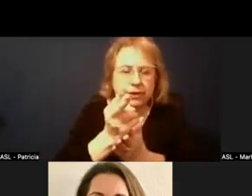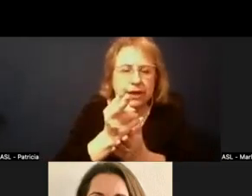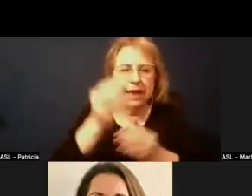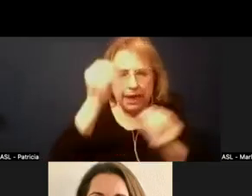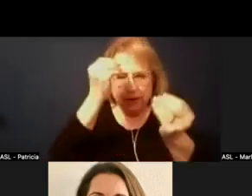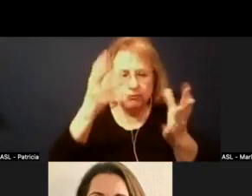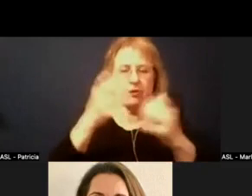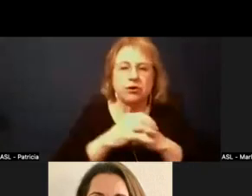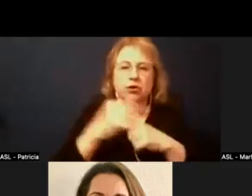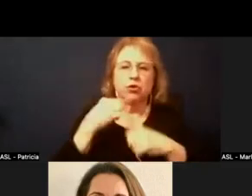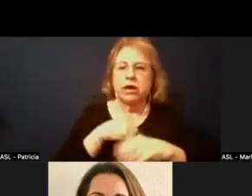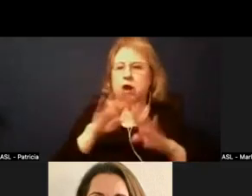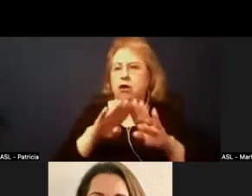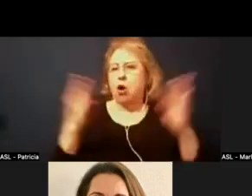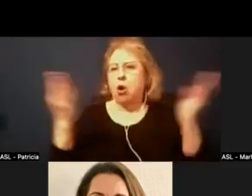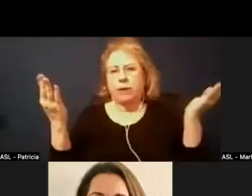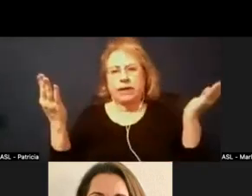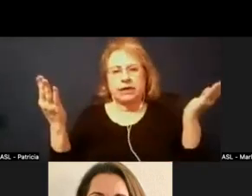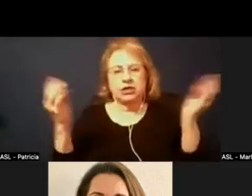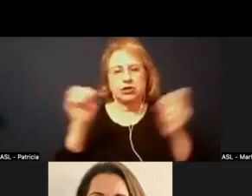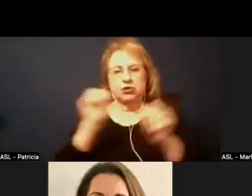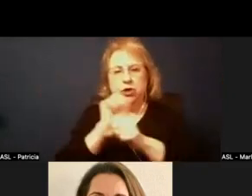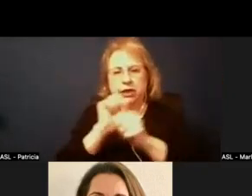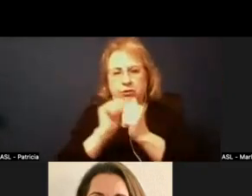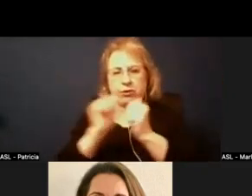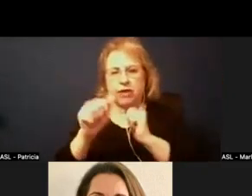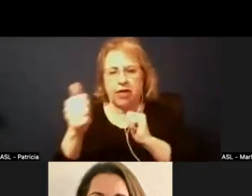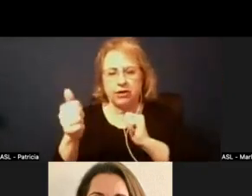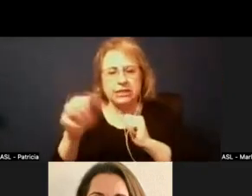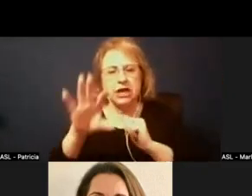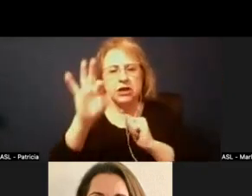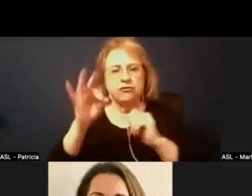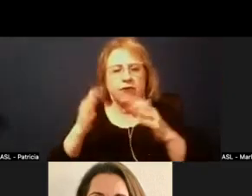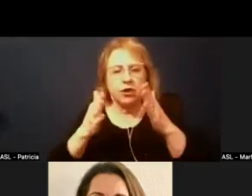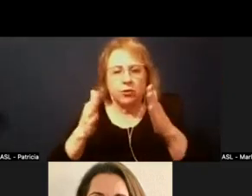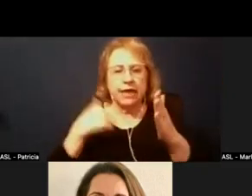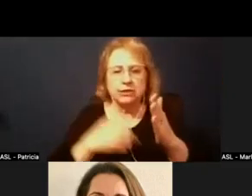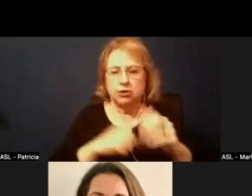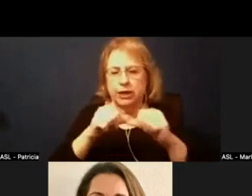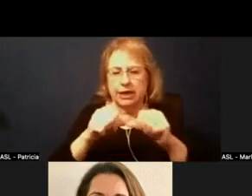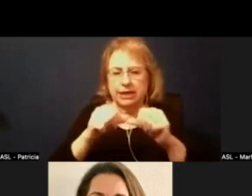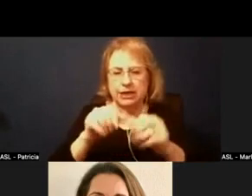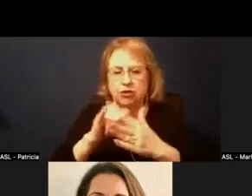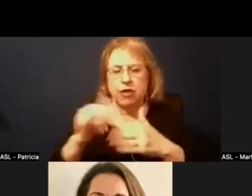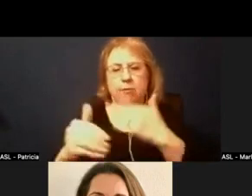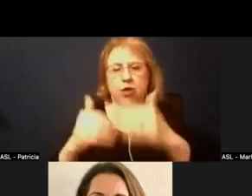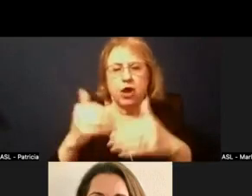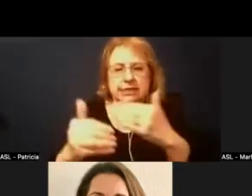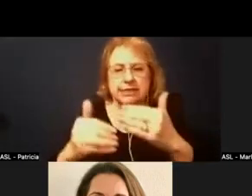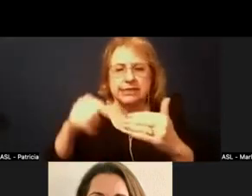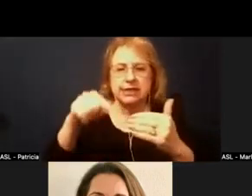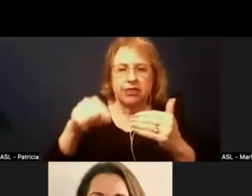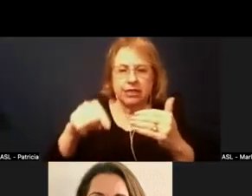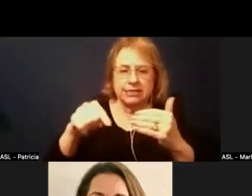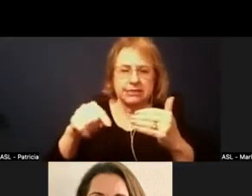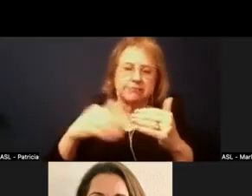we are definitely open to working with others to help find ways where we can continue that process this coming year so